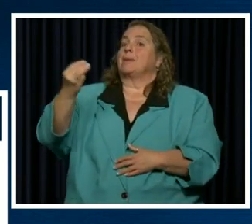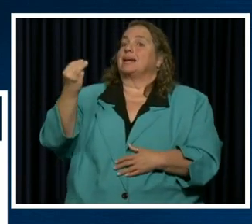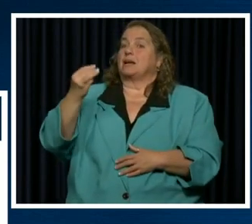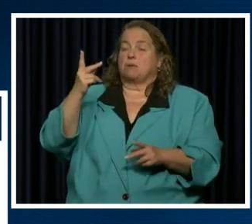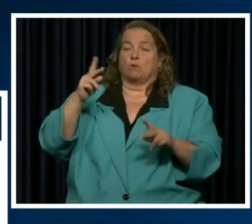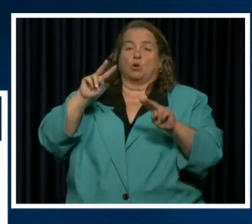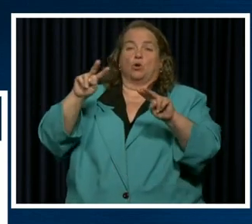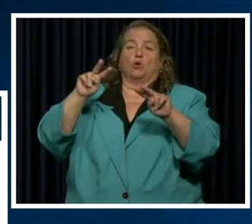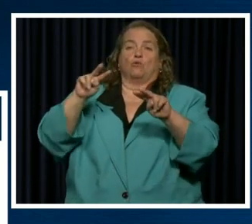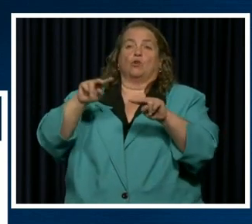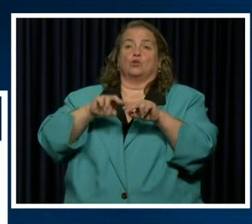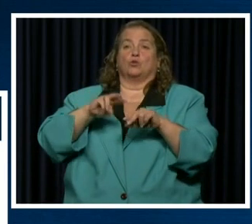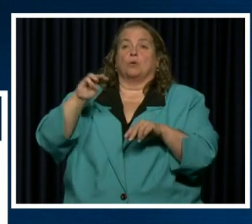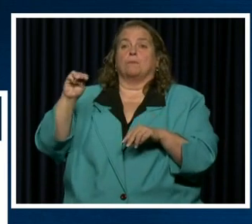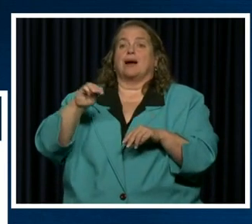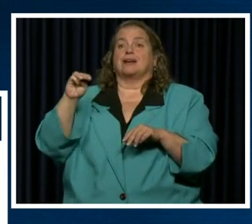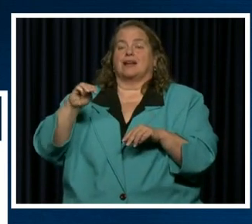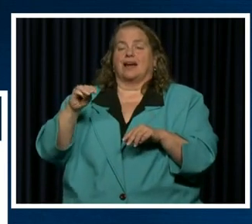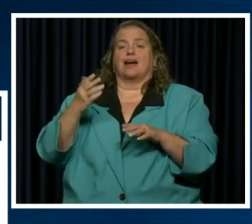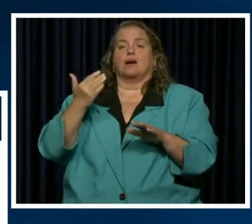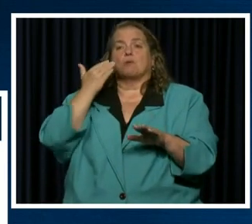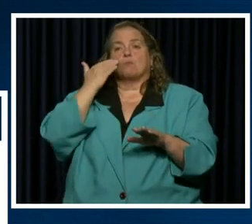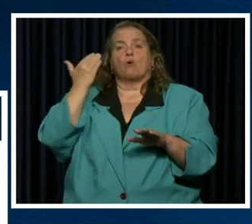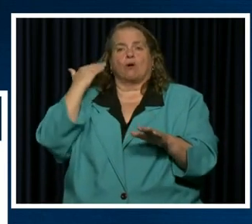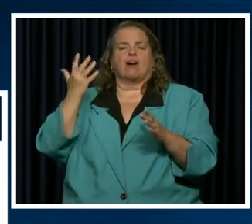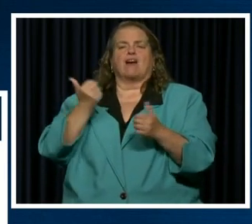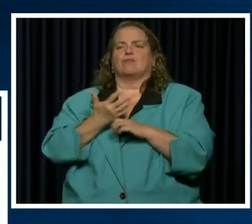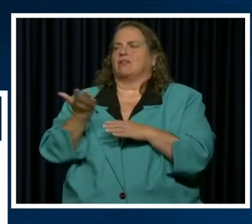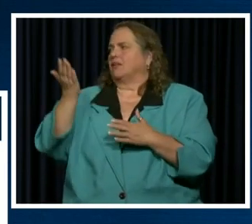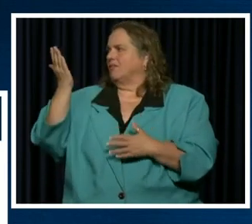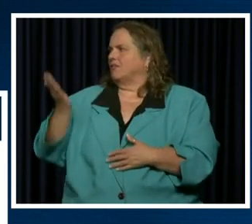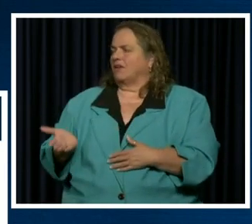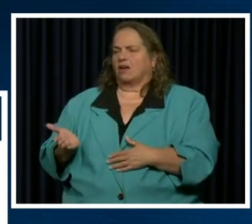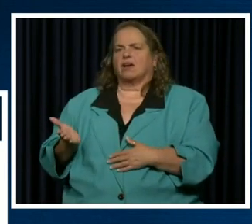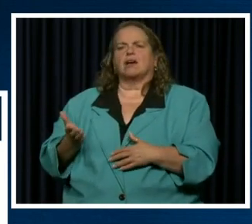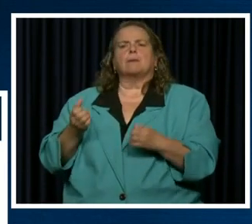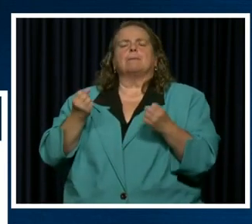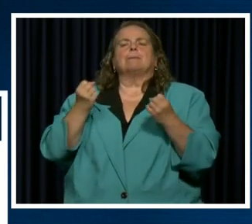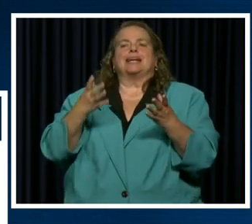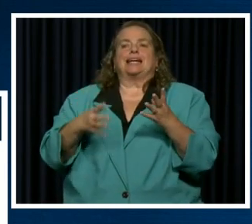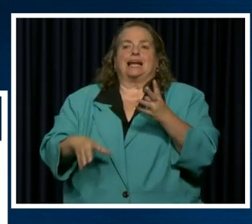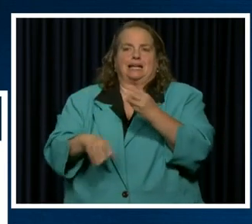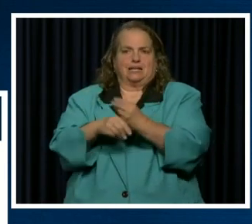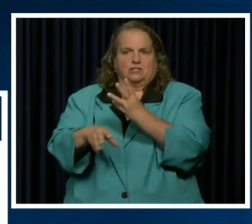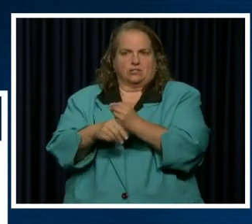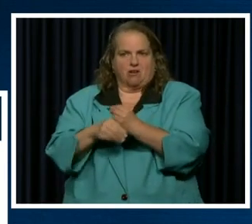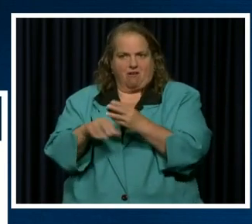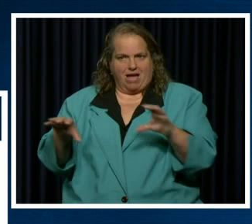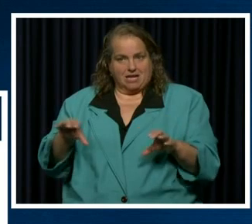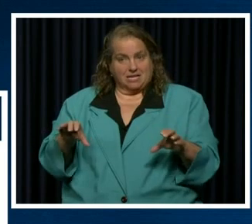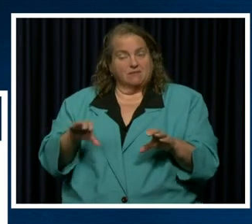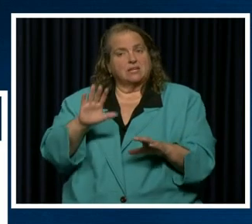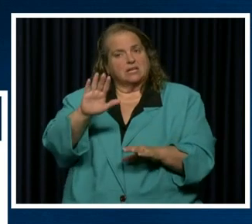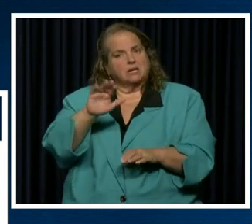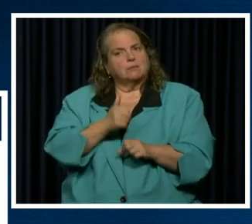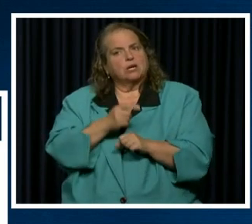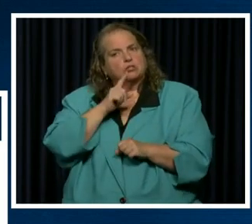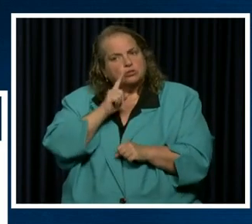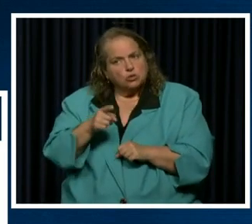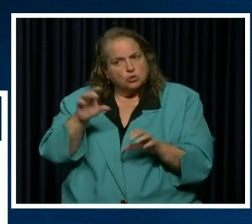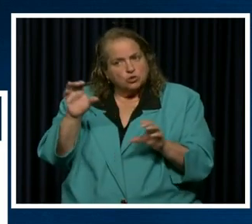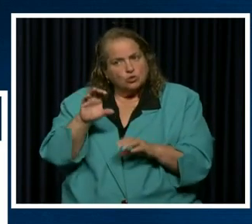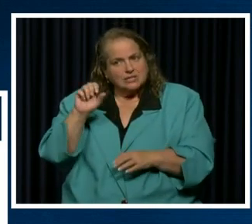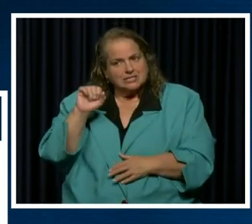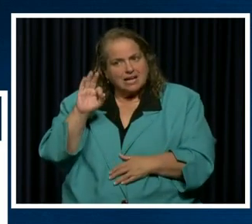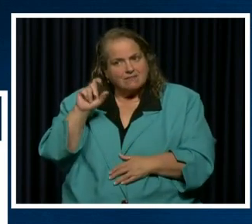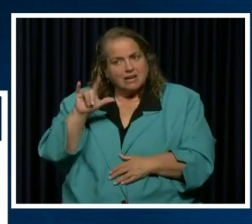really been looking forward to everything that's that's there. This is gonna be a lot of additional activity, and we just gotta make sure that we do it safely.